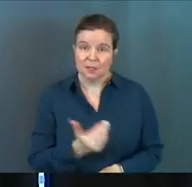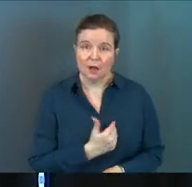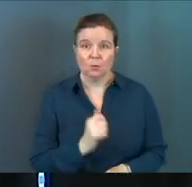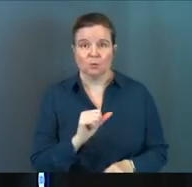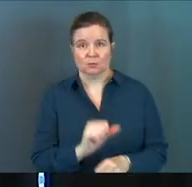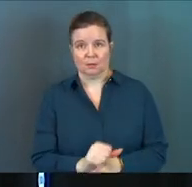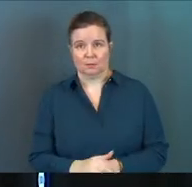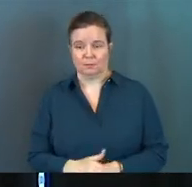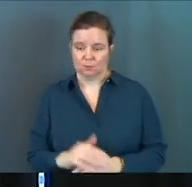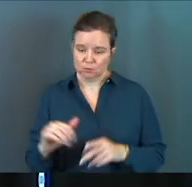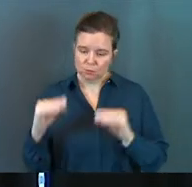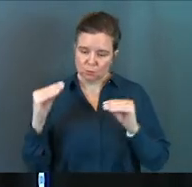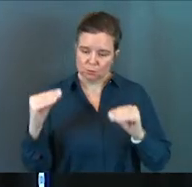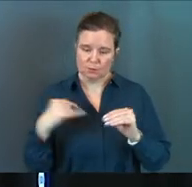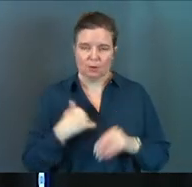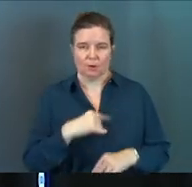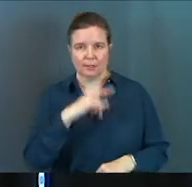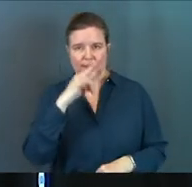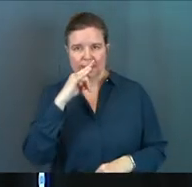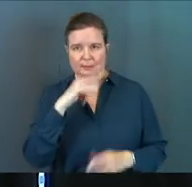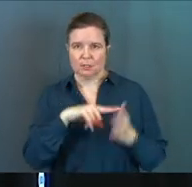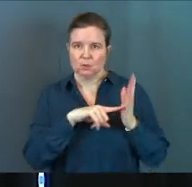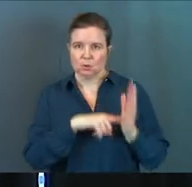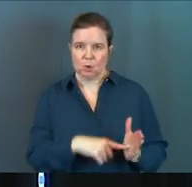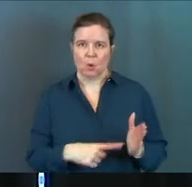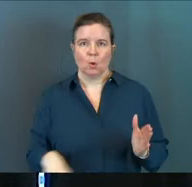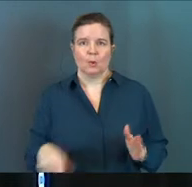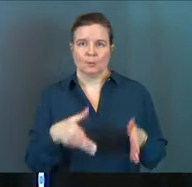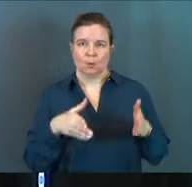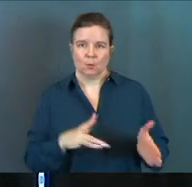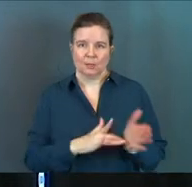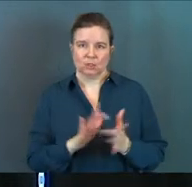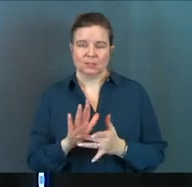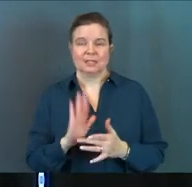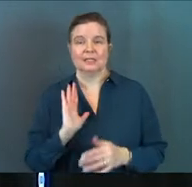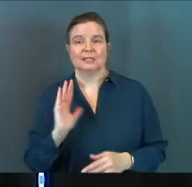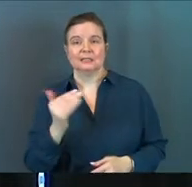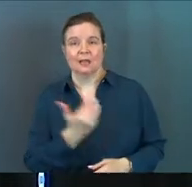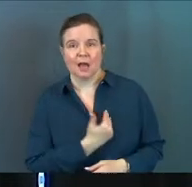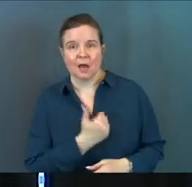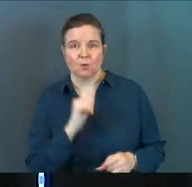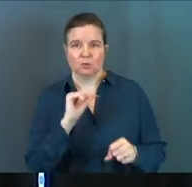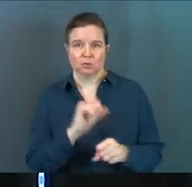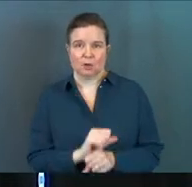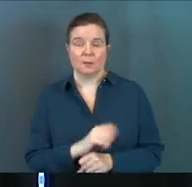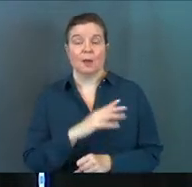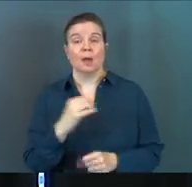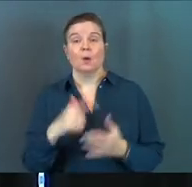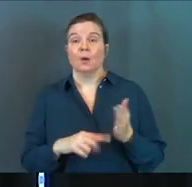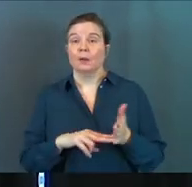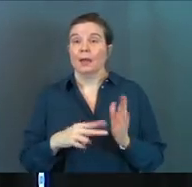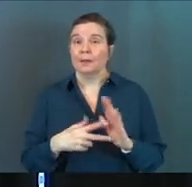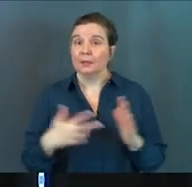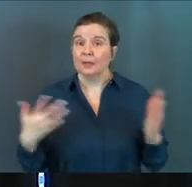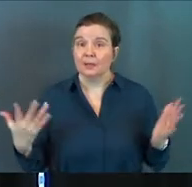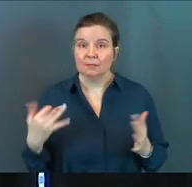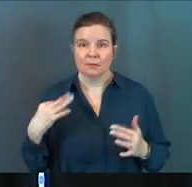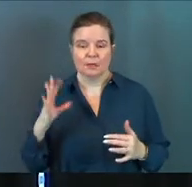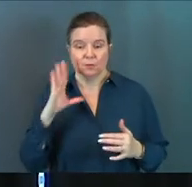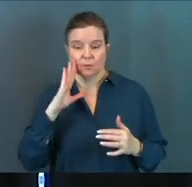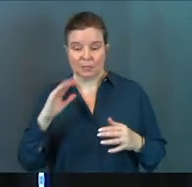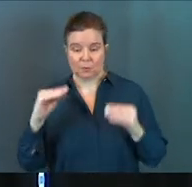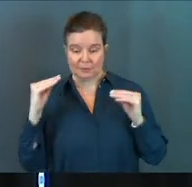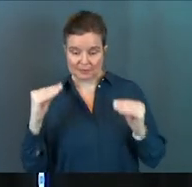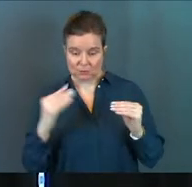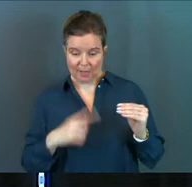job to train up our kids and to show them the way of Jesus. It's our job. And what that means is, if we're going